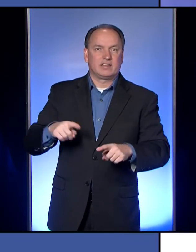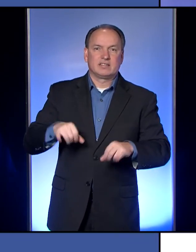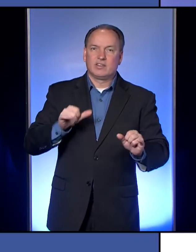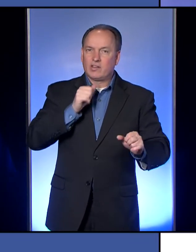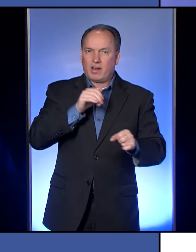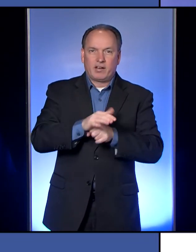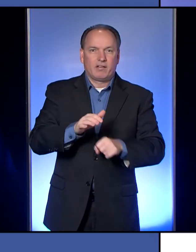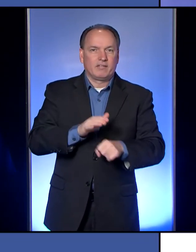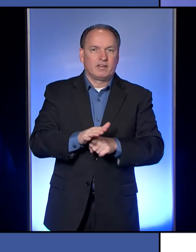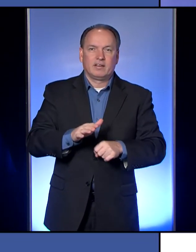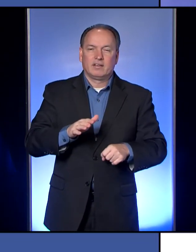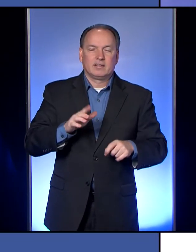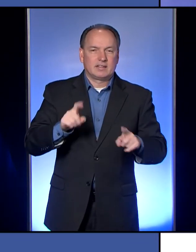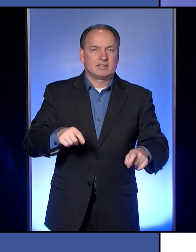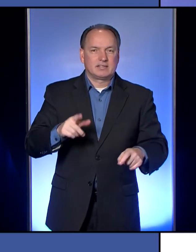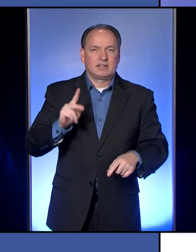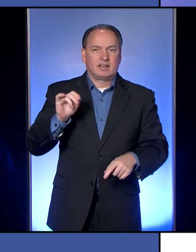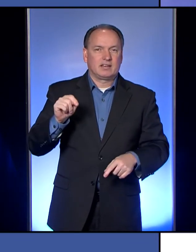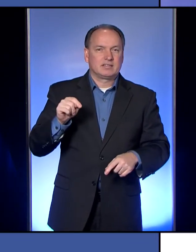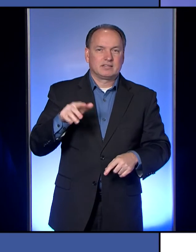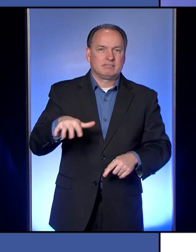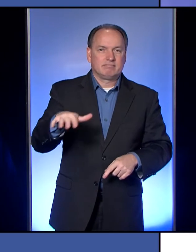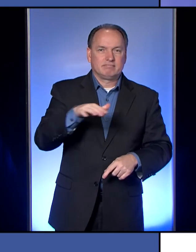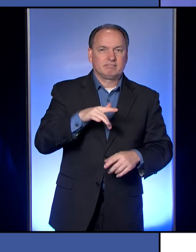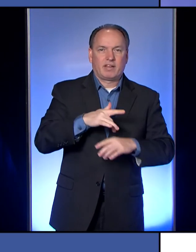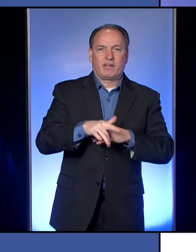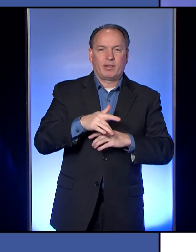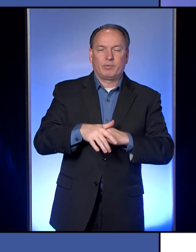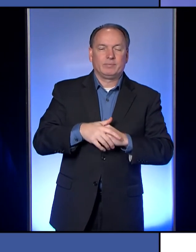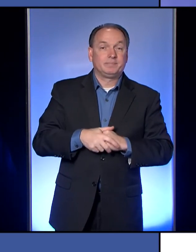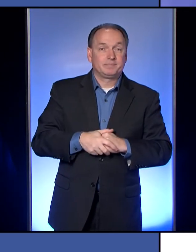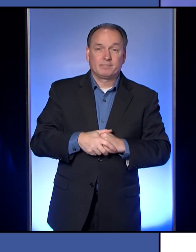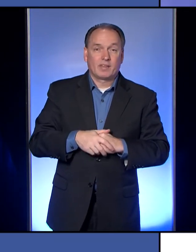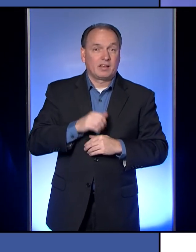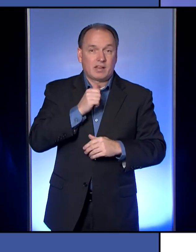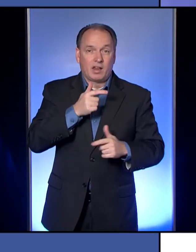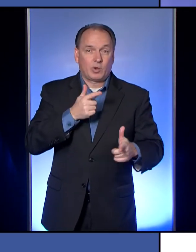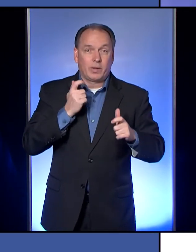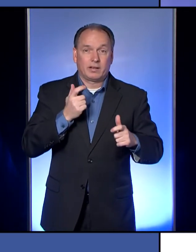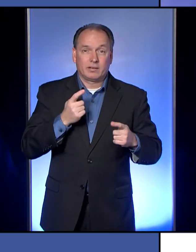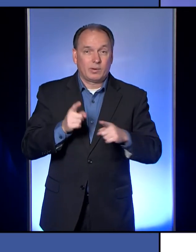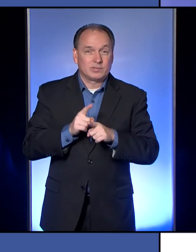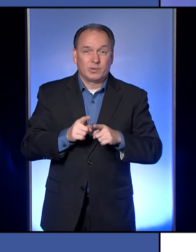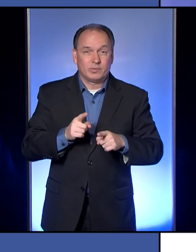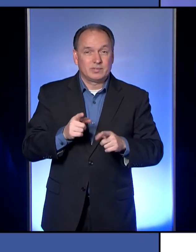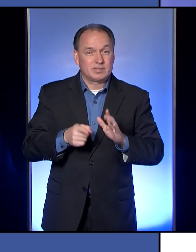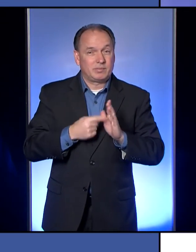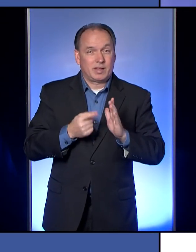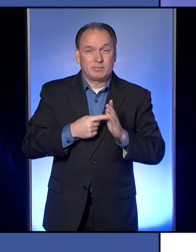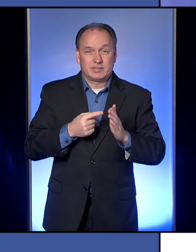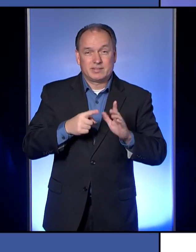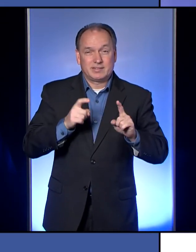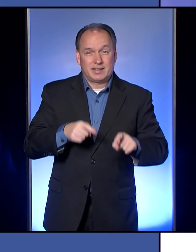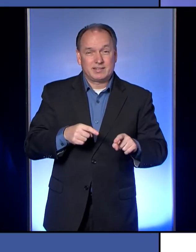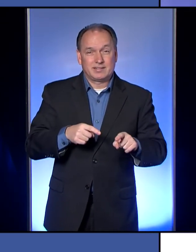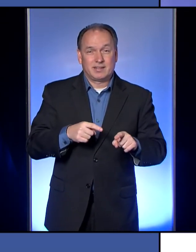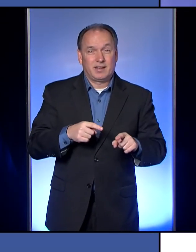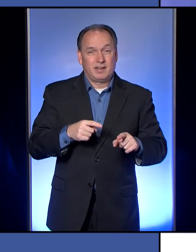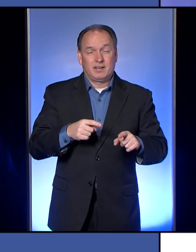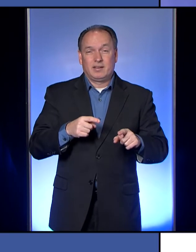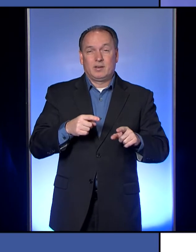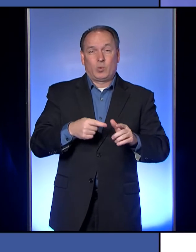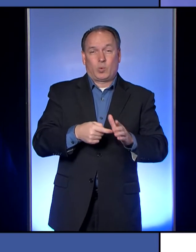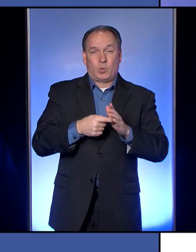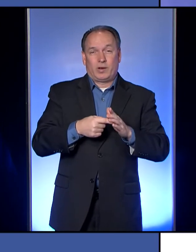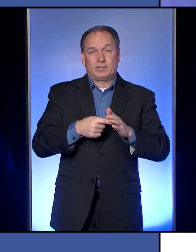not that many, uh, test kits out there and, uh, not a quick testing. As I said, some of the times the tests come back in less than 24 hours and